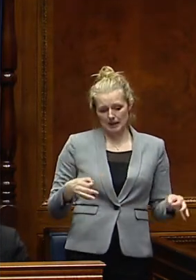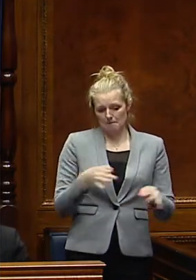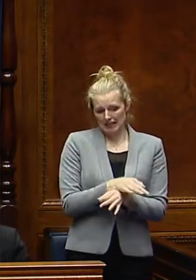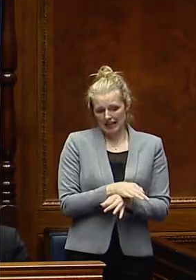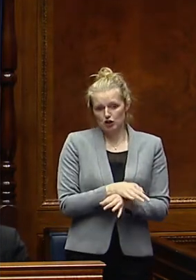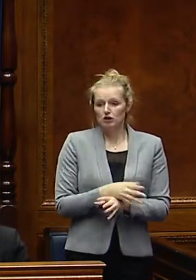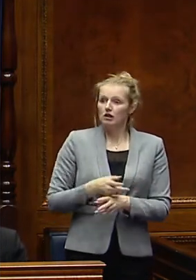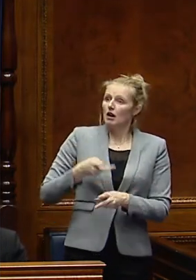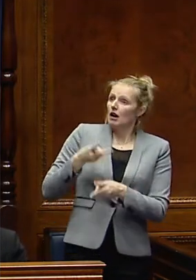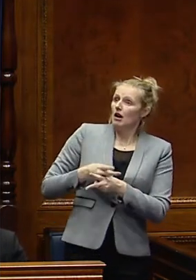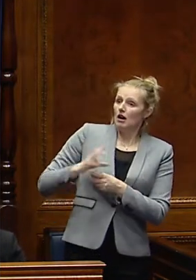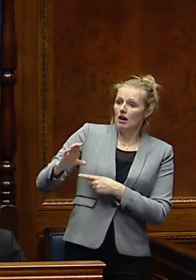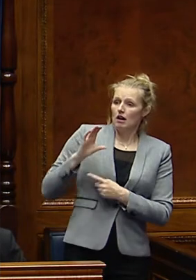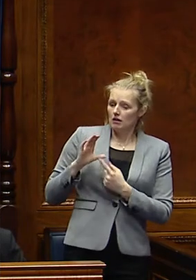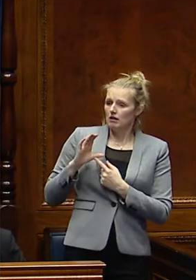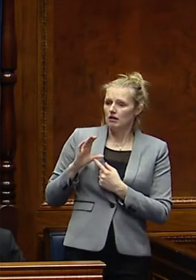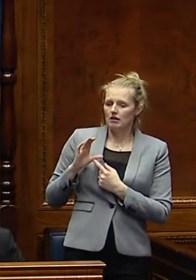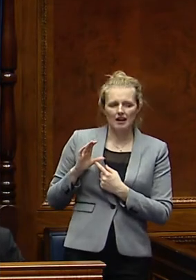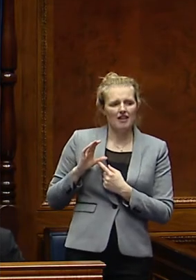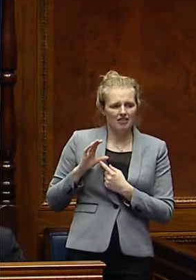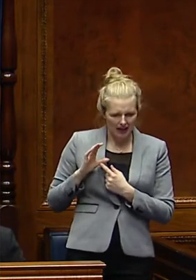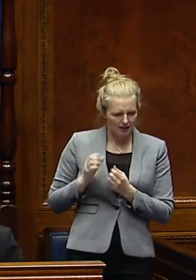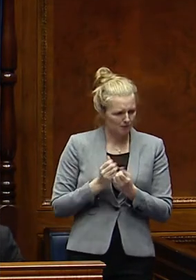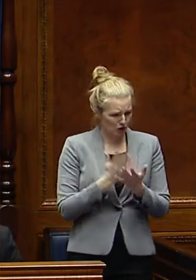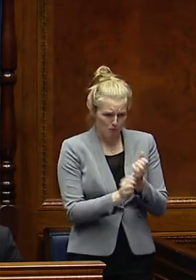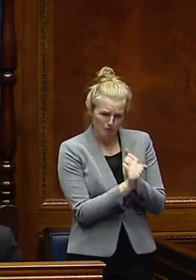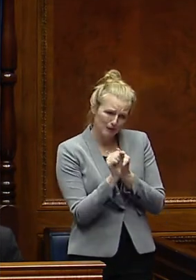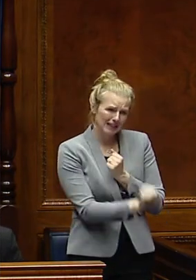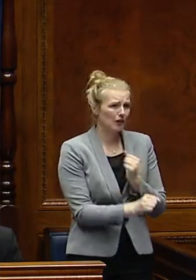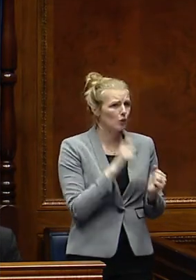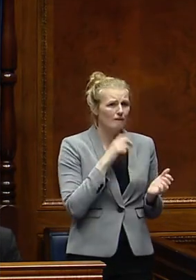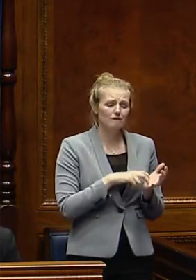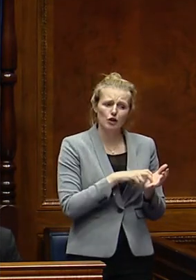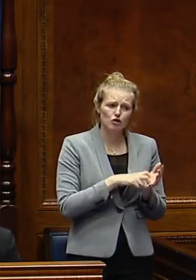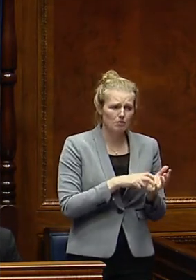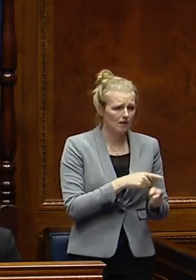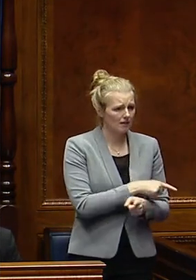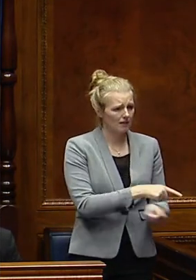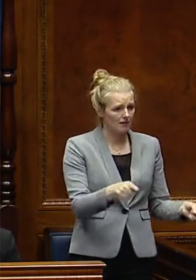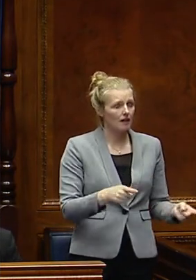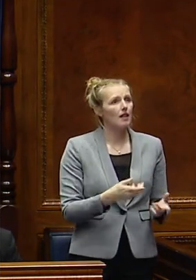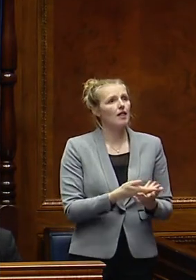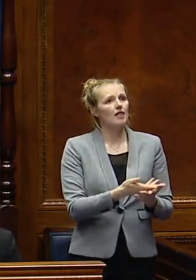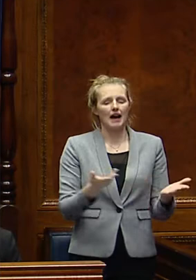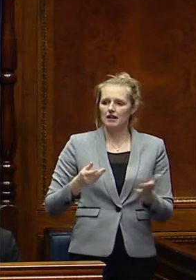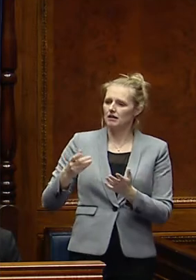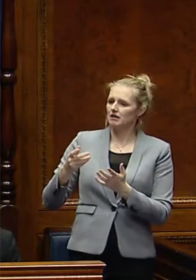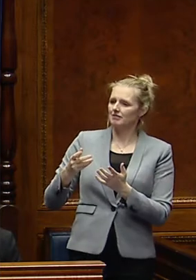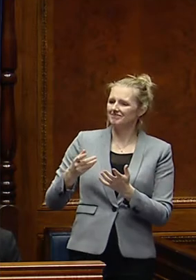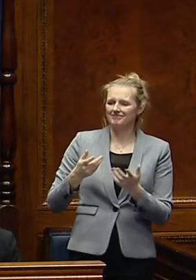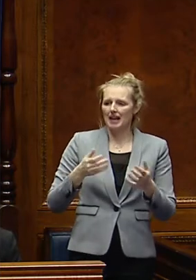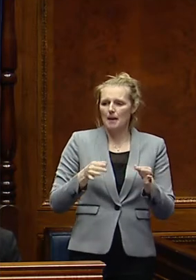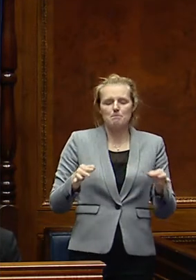secured, which really played a vital role in protecting the most vulnerable. Obviously they were developed over a very short